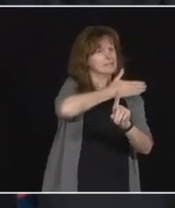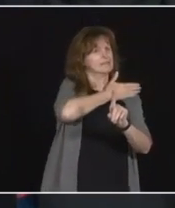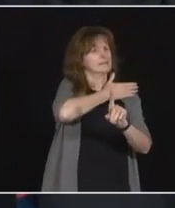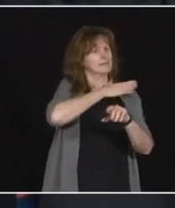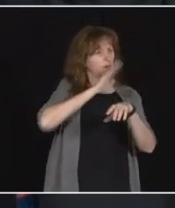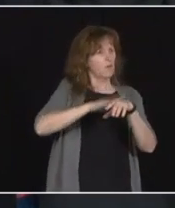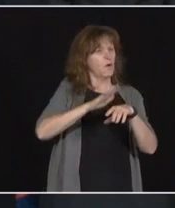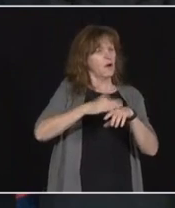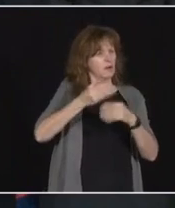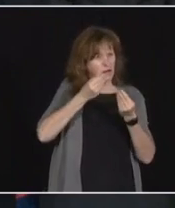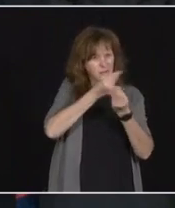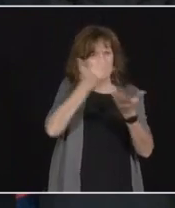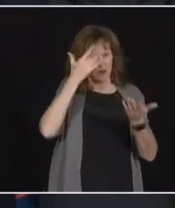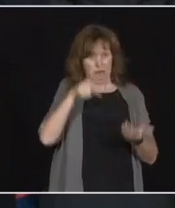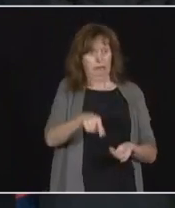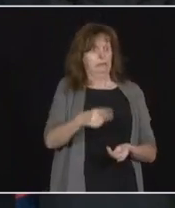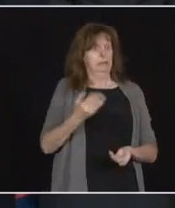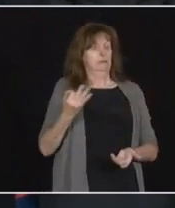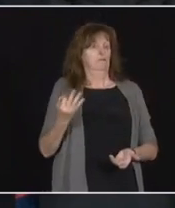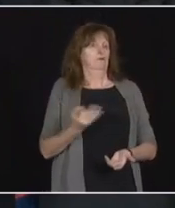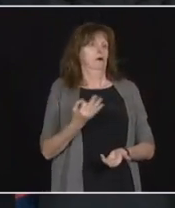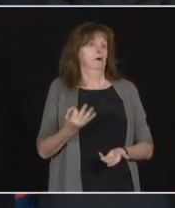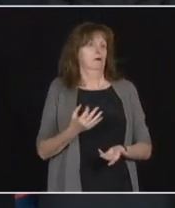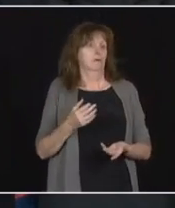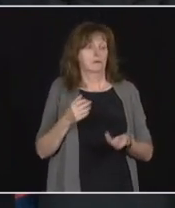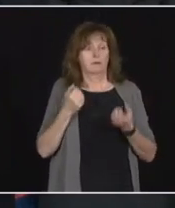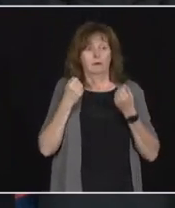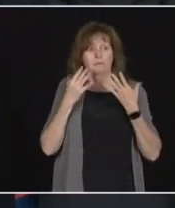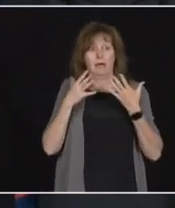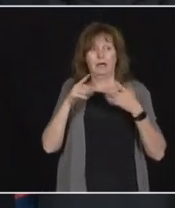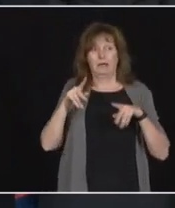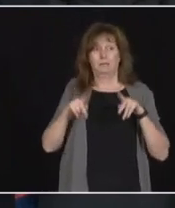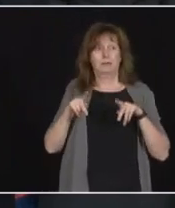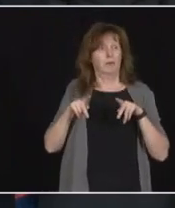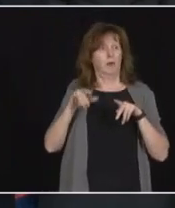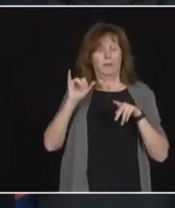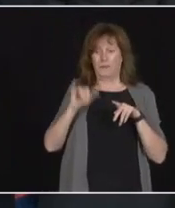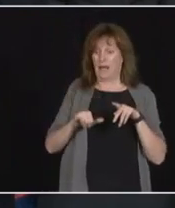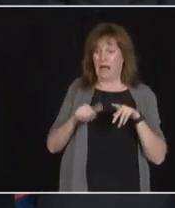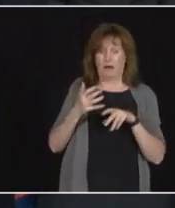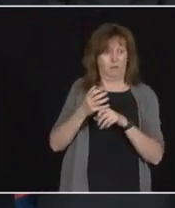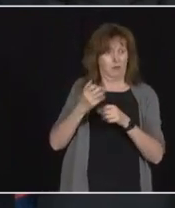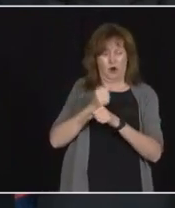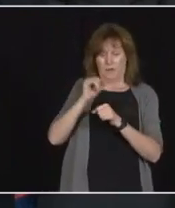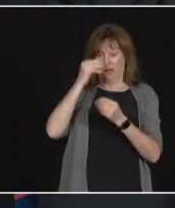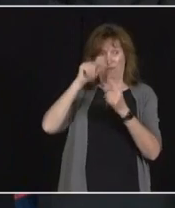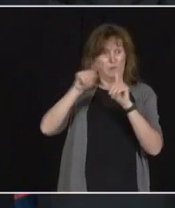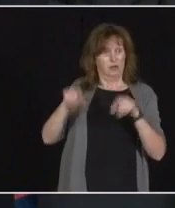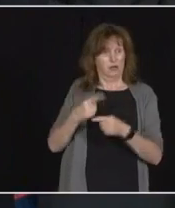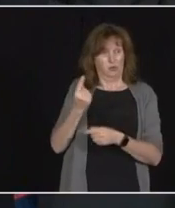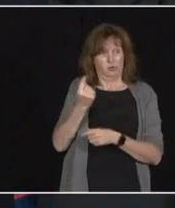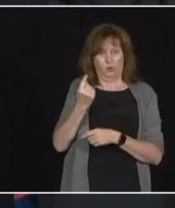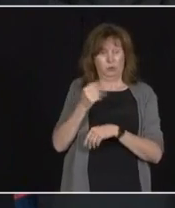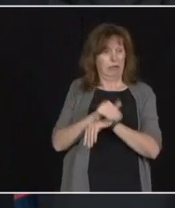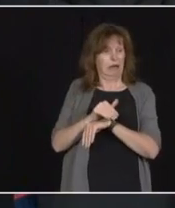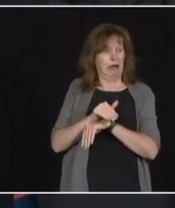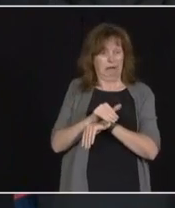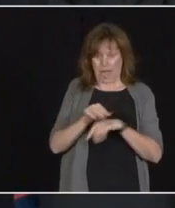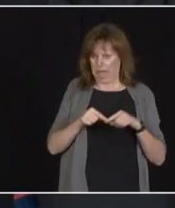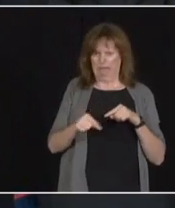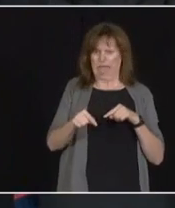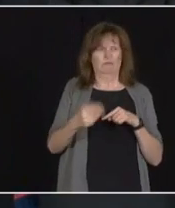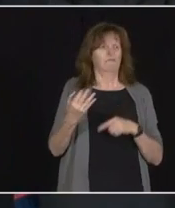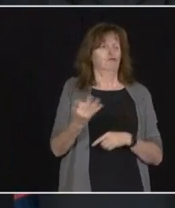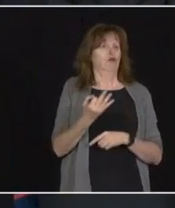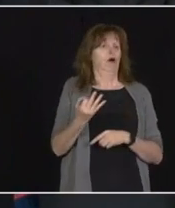well in advance. Instead, a lot of them received the regulations, I believe, on Tuesday night, a few days before they opened. Why weren't they given